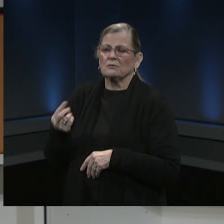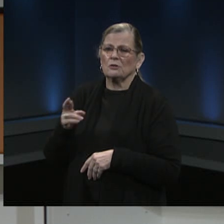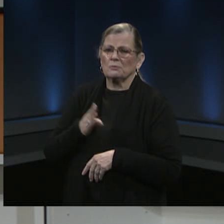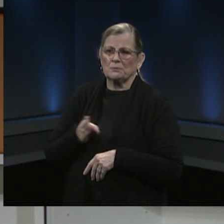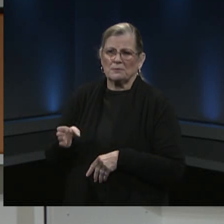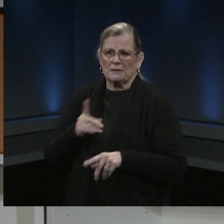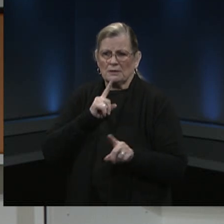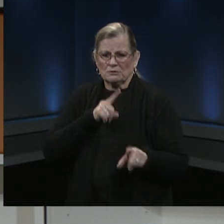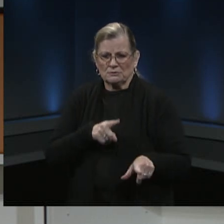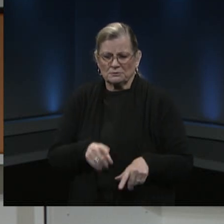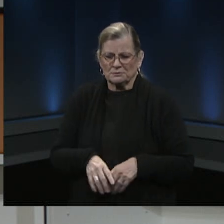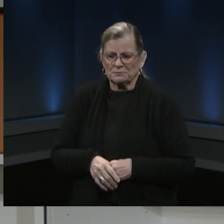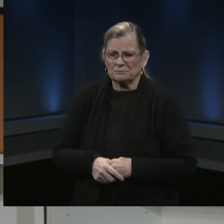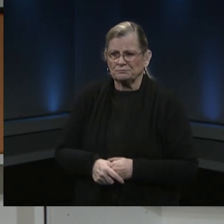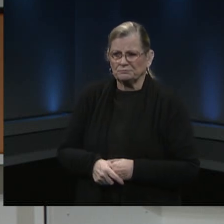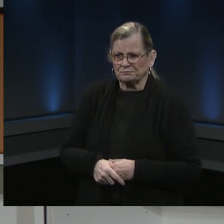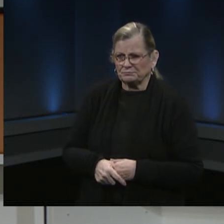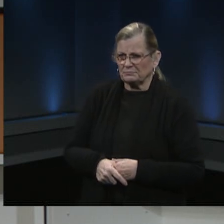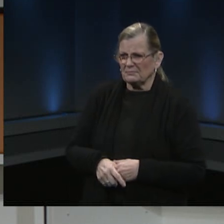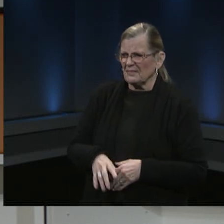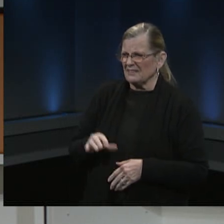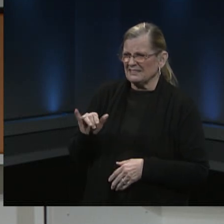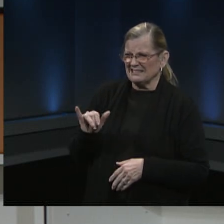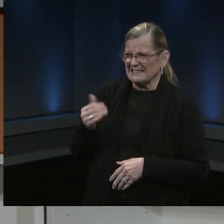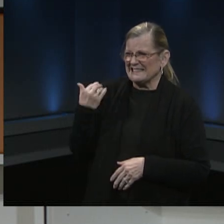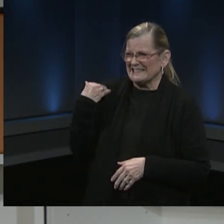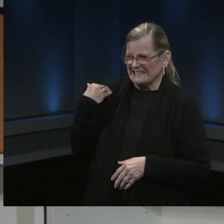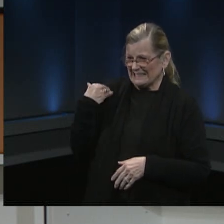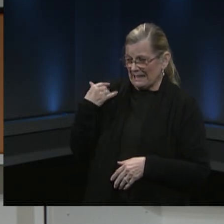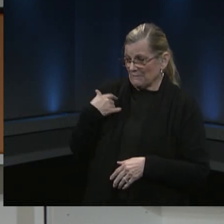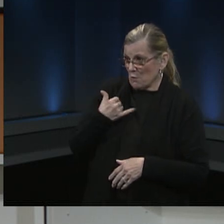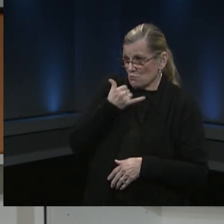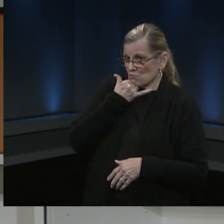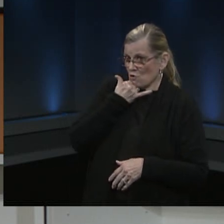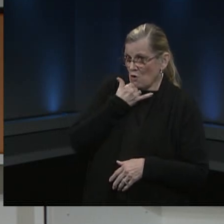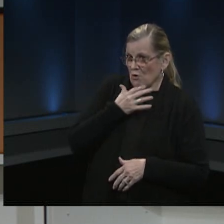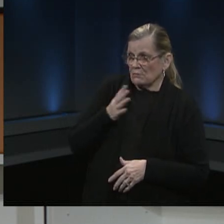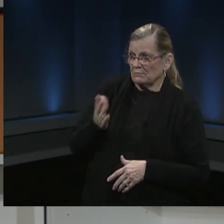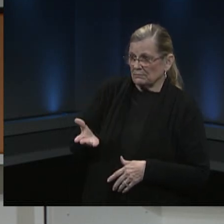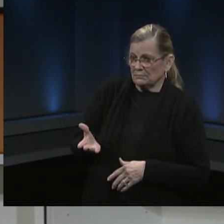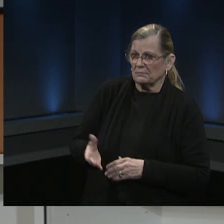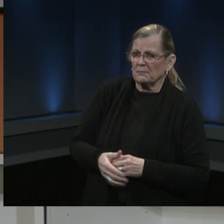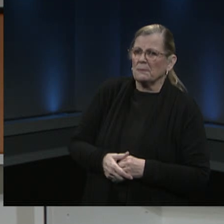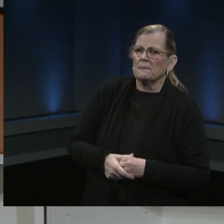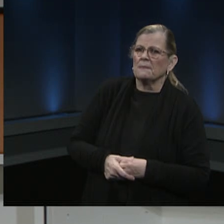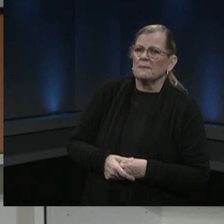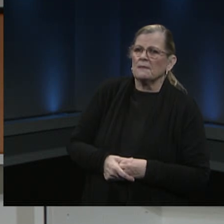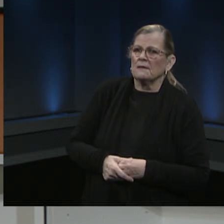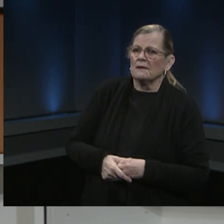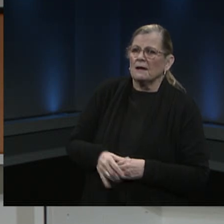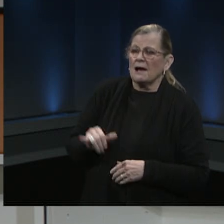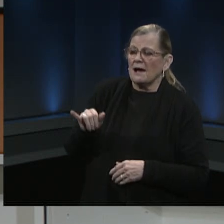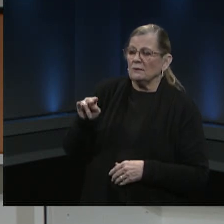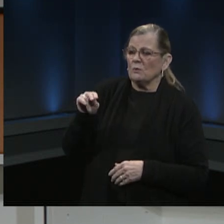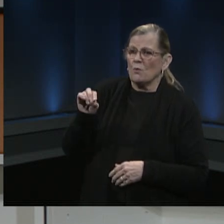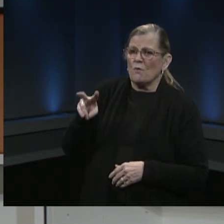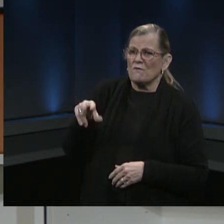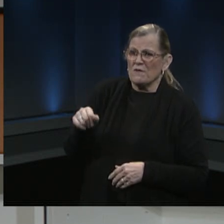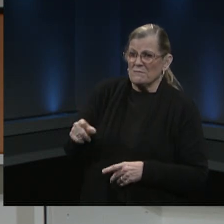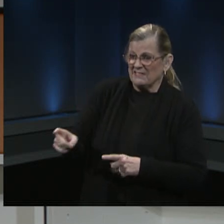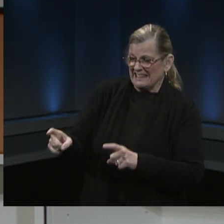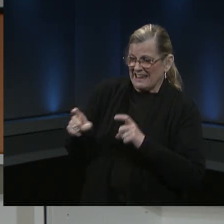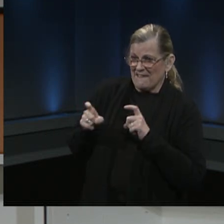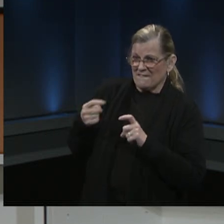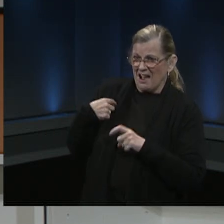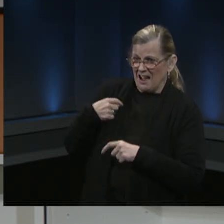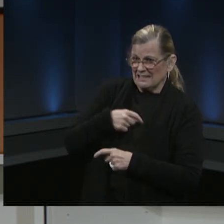and mr mcdonald please add in if i get this incorrect you've been given we have been given a specific link that anova is working